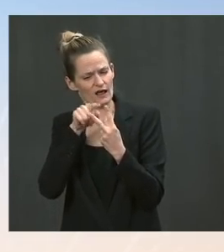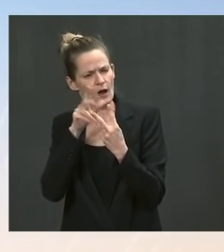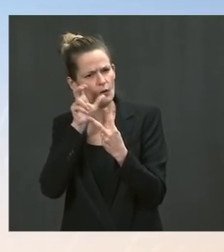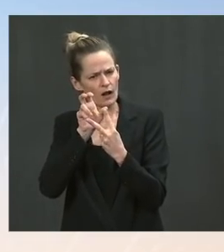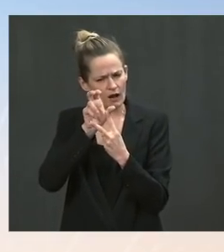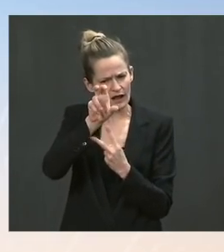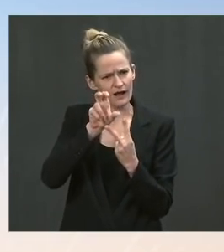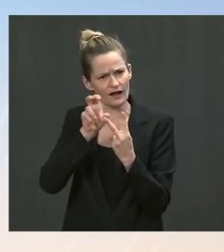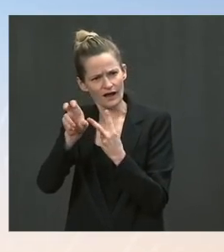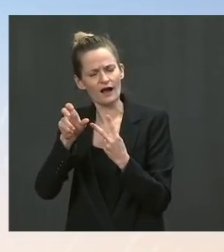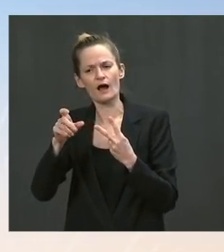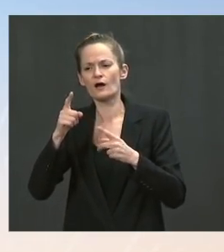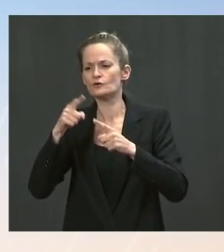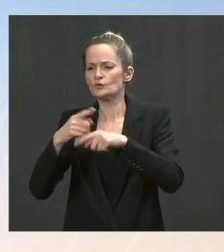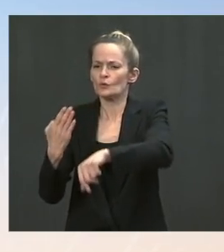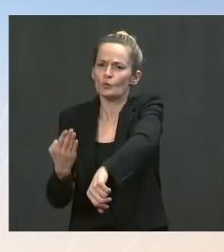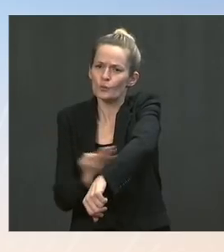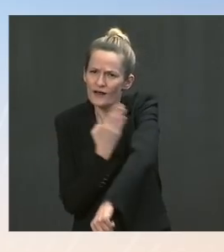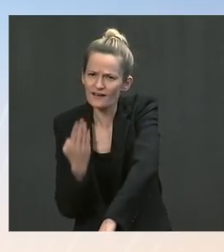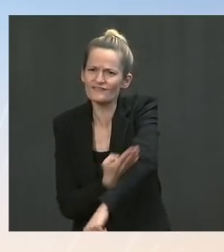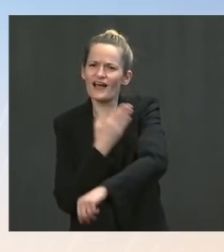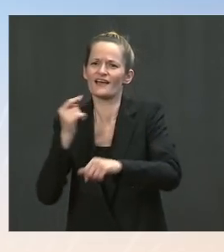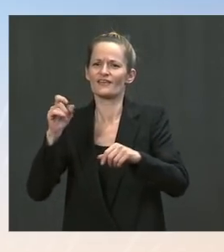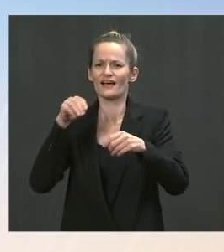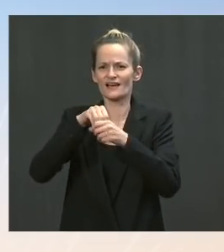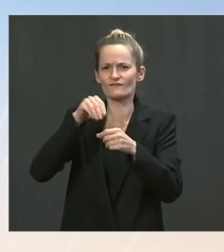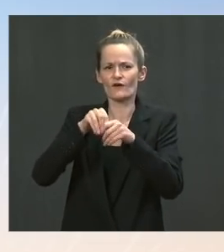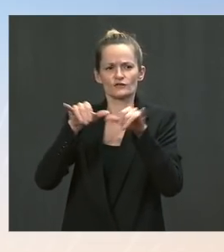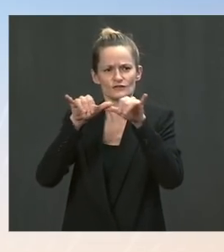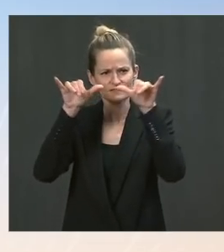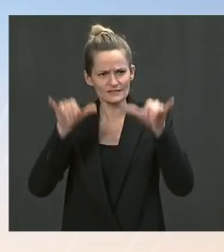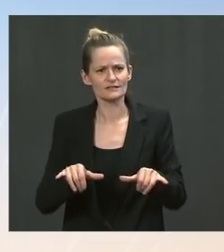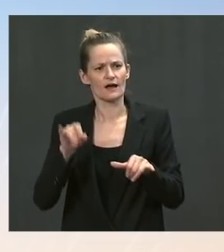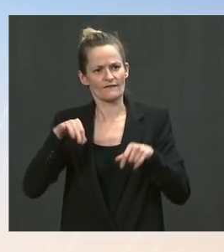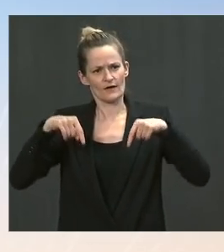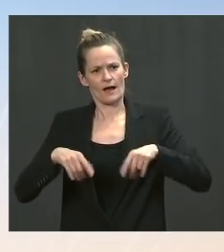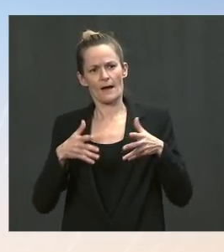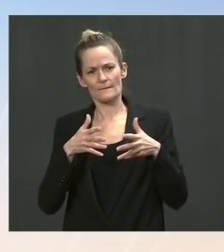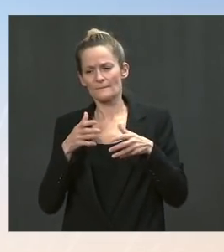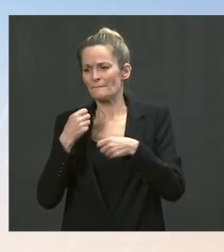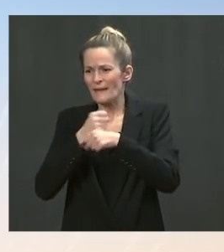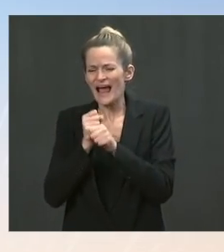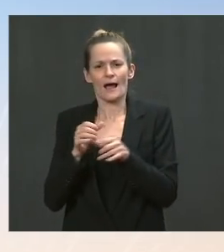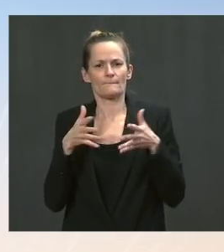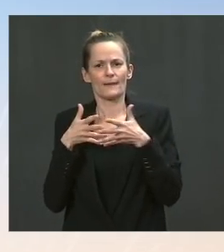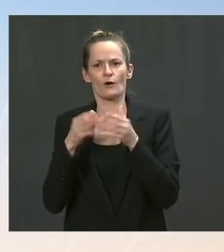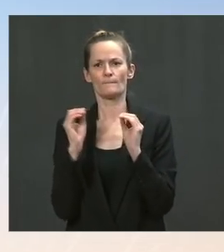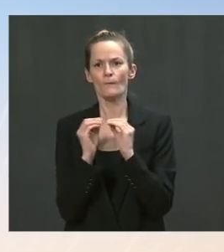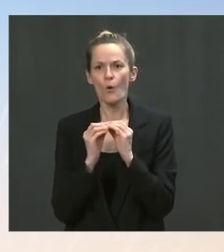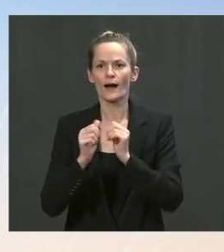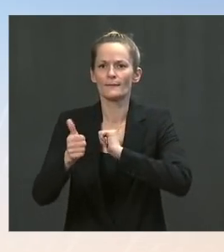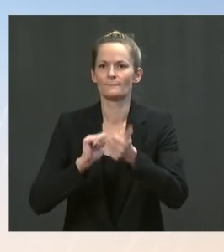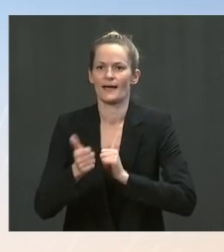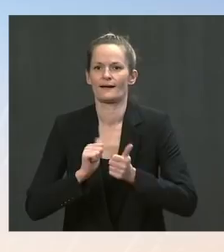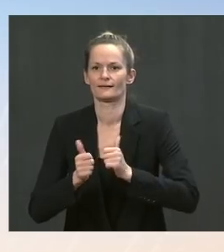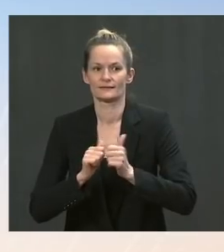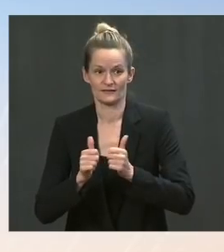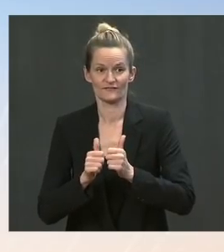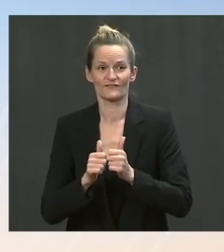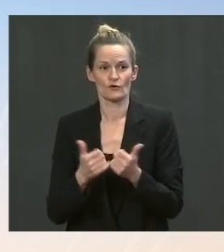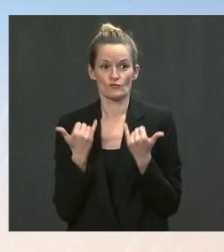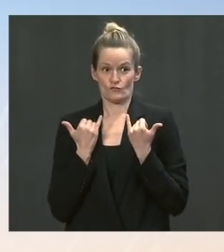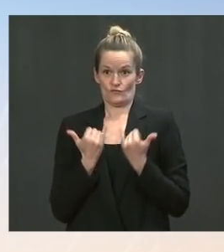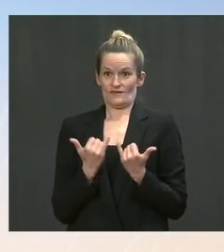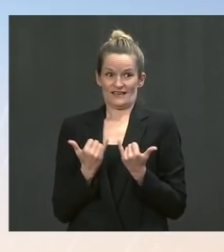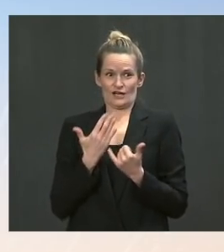to work over the long term, and make us more competitive over the long term. It is still a reality, even with a good jobs number this month, and